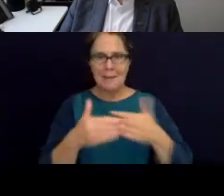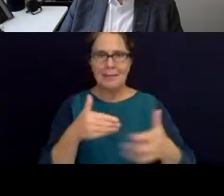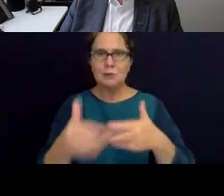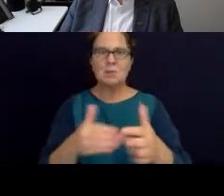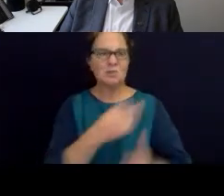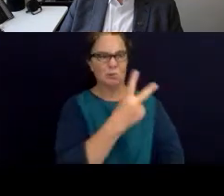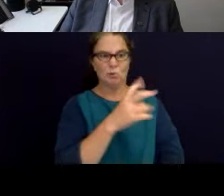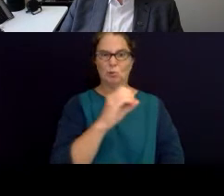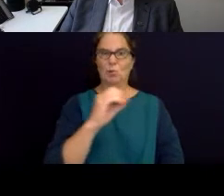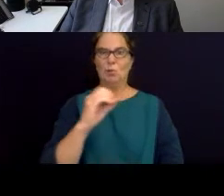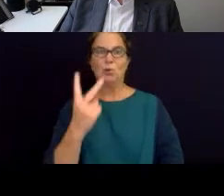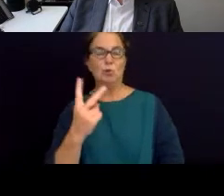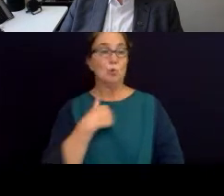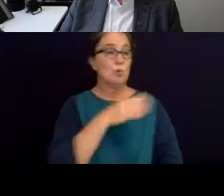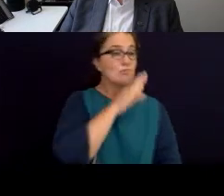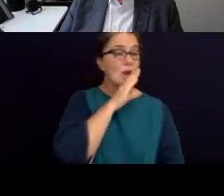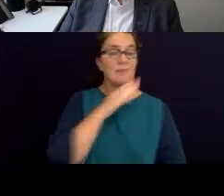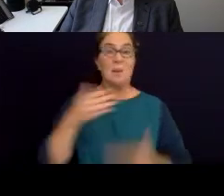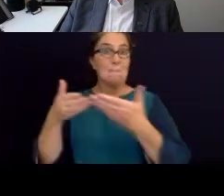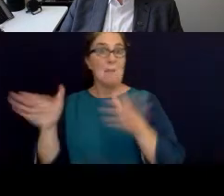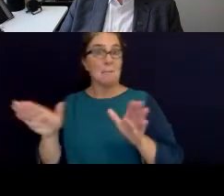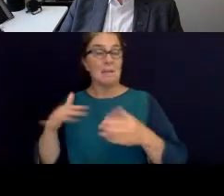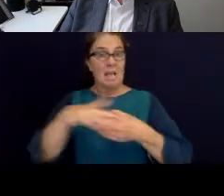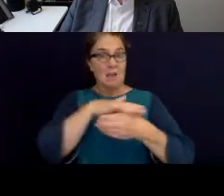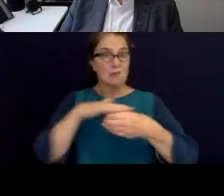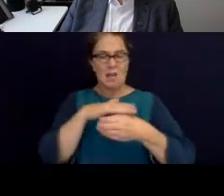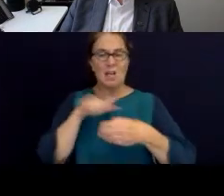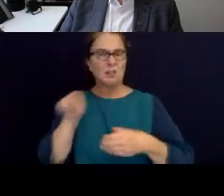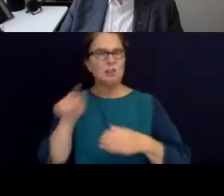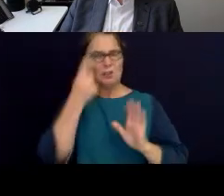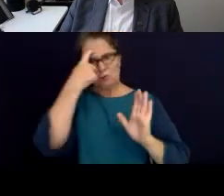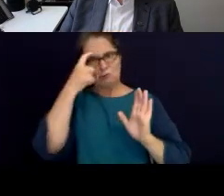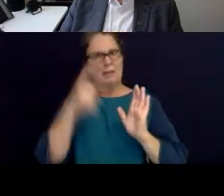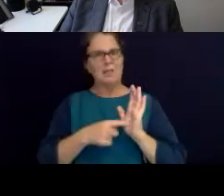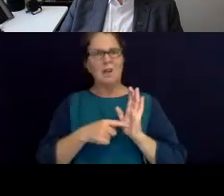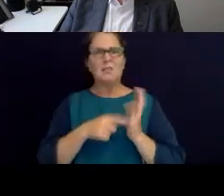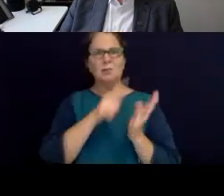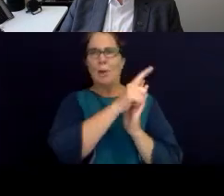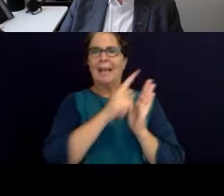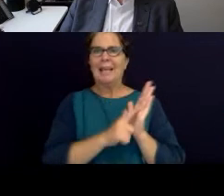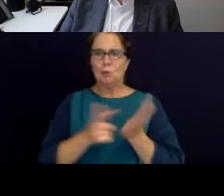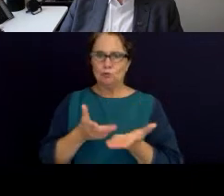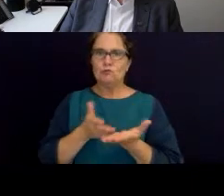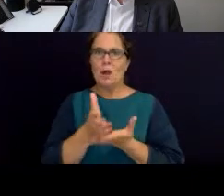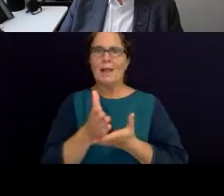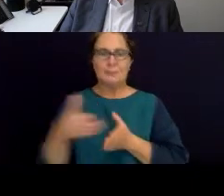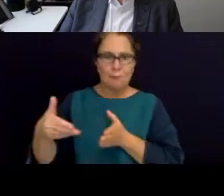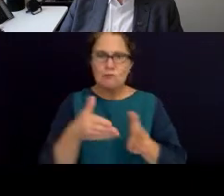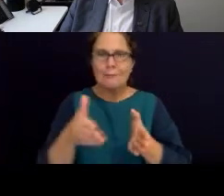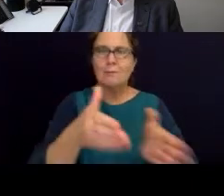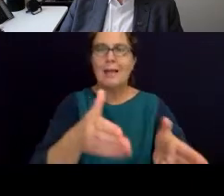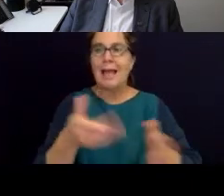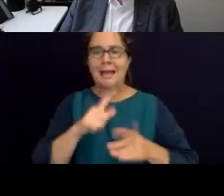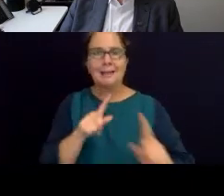internationally for her research into the groundbreaking field of legal rights for rivers and the challenges and opportunities these